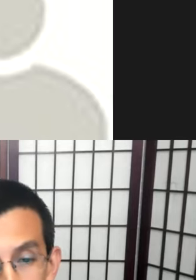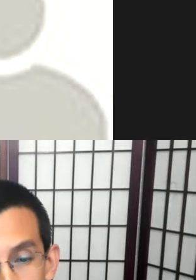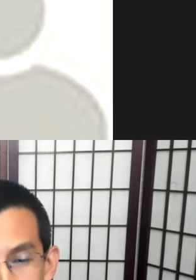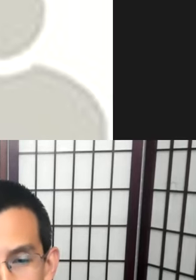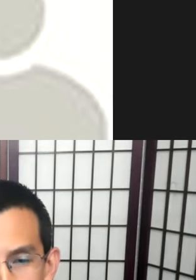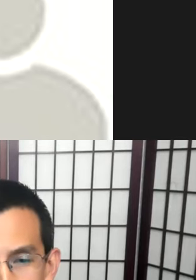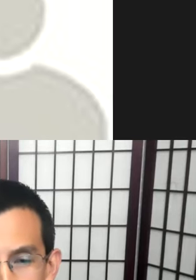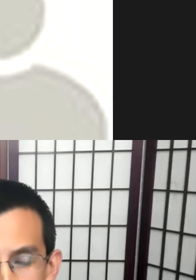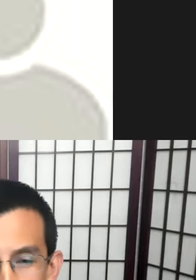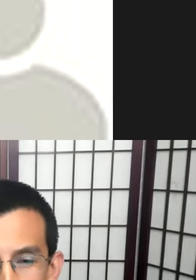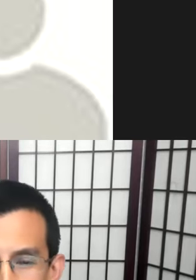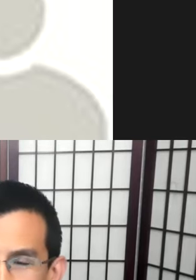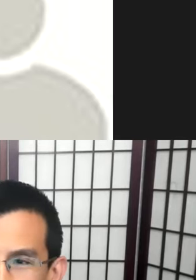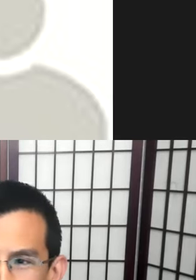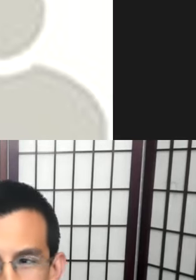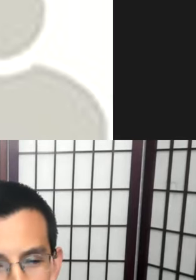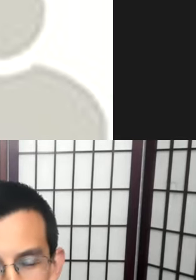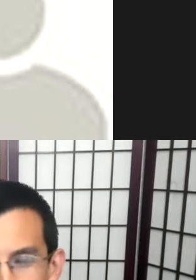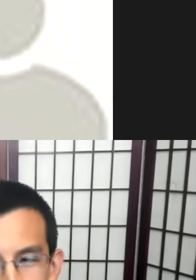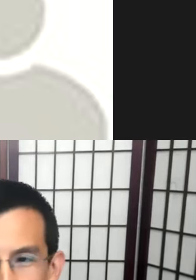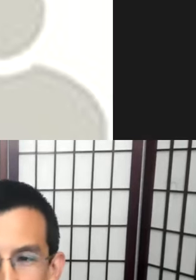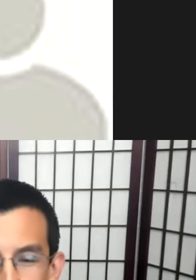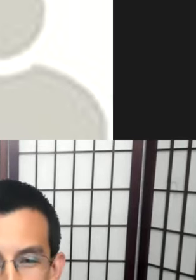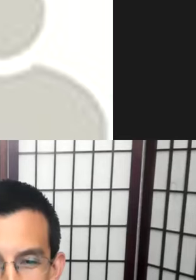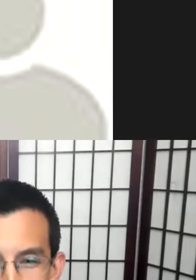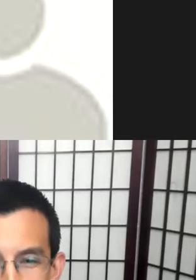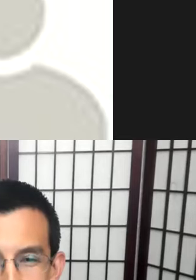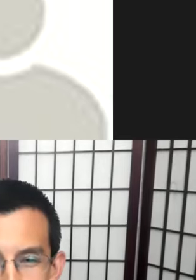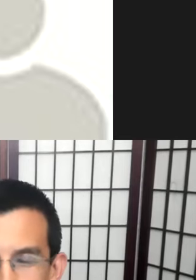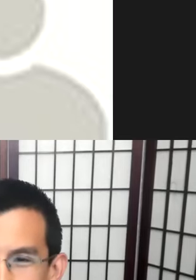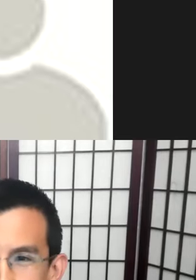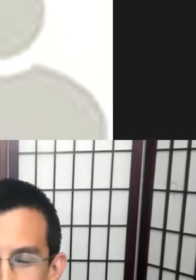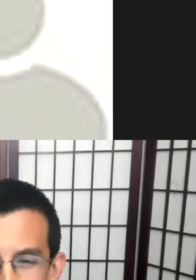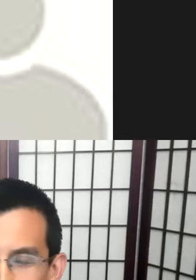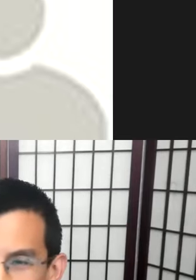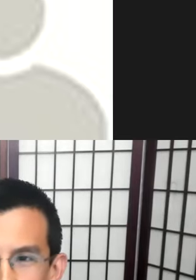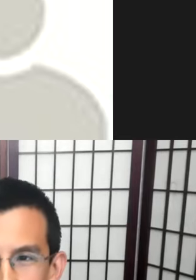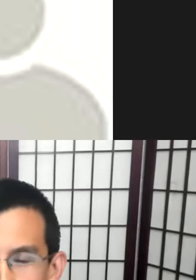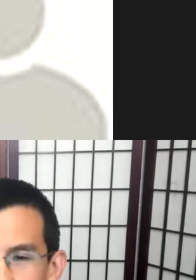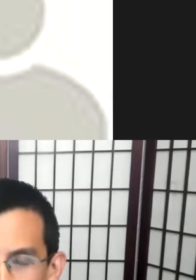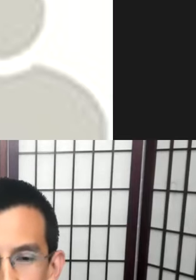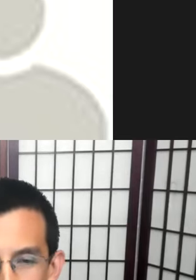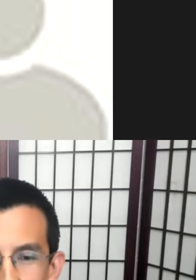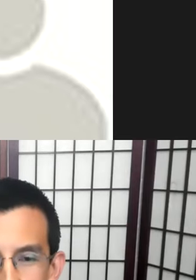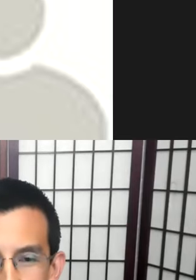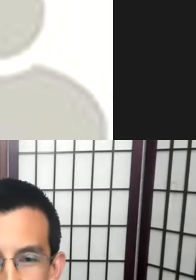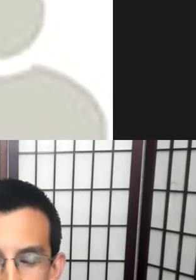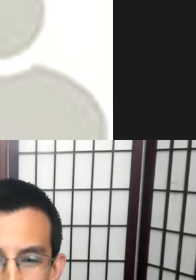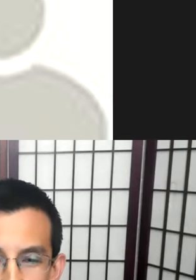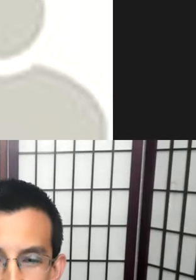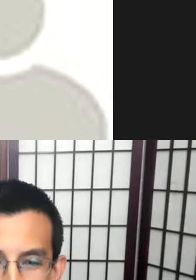actively wanting back. And so I find it inappropriate. And That's the basic term. would use some other word.